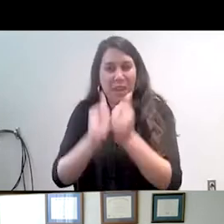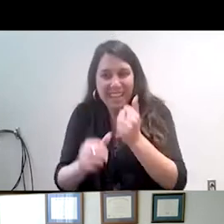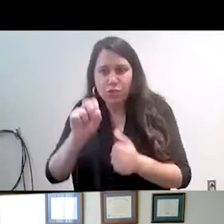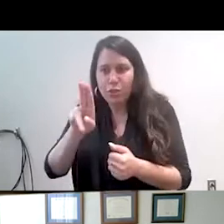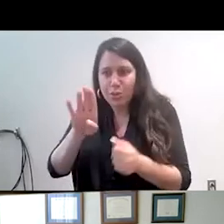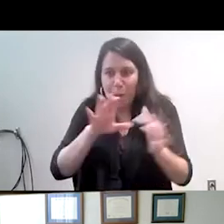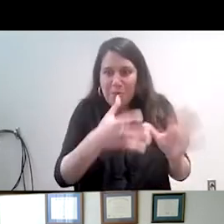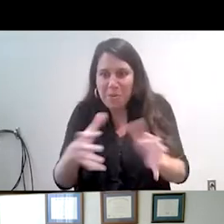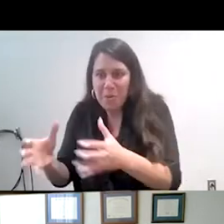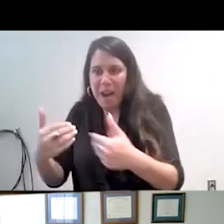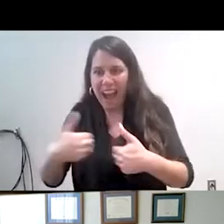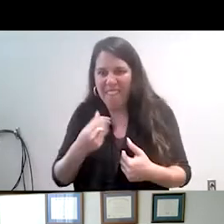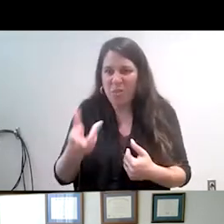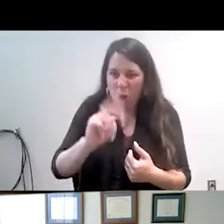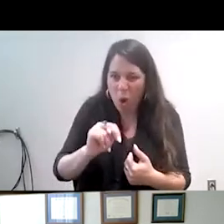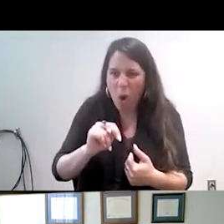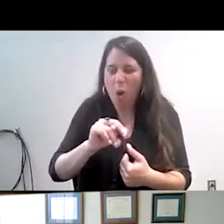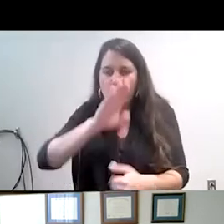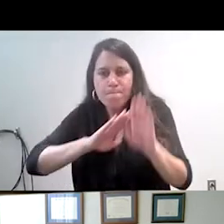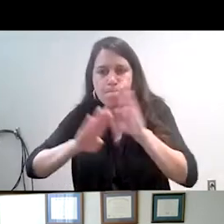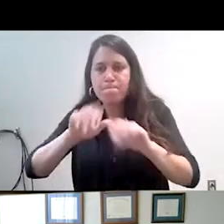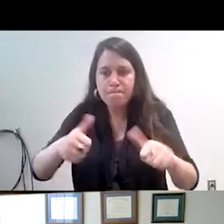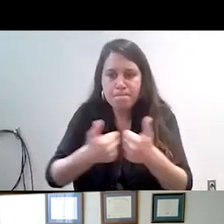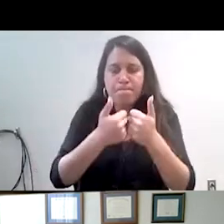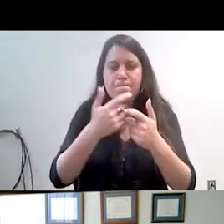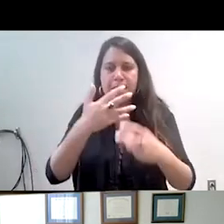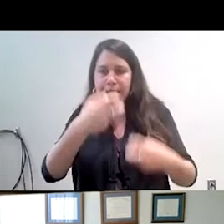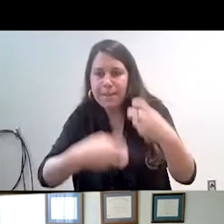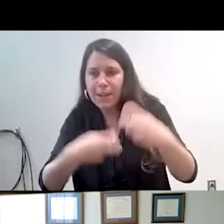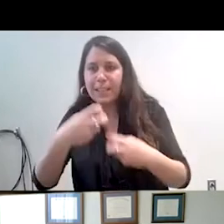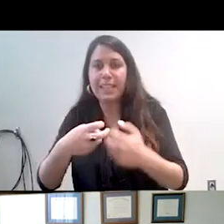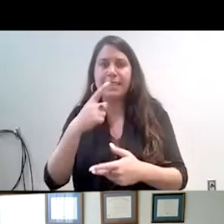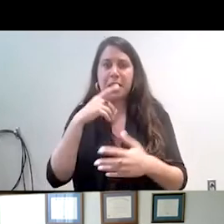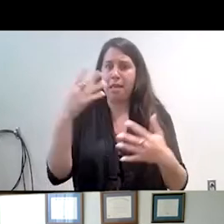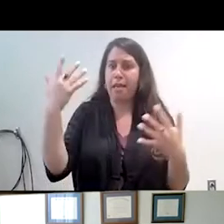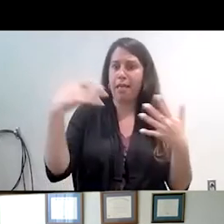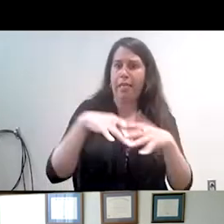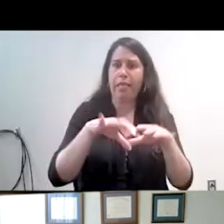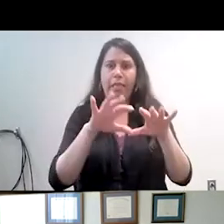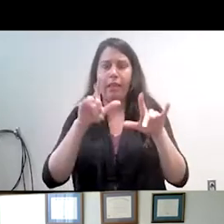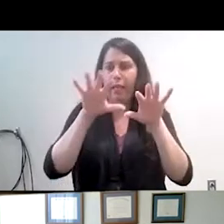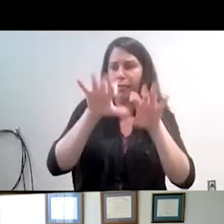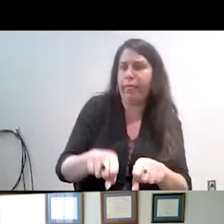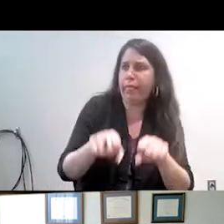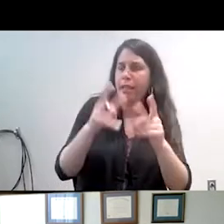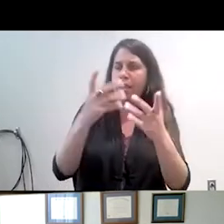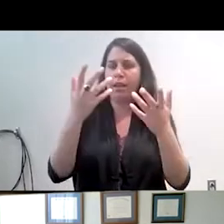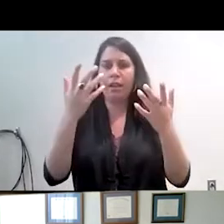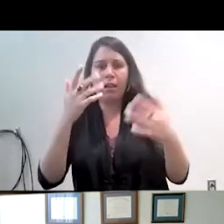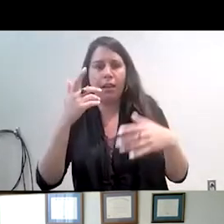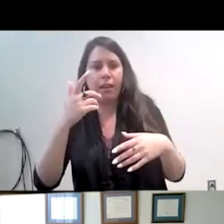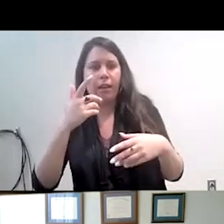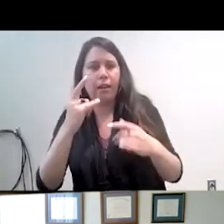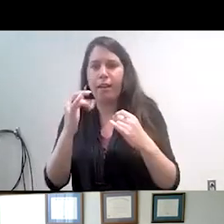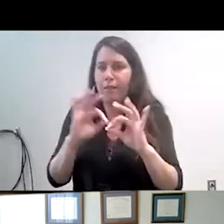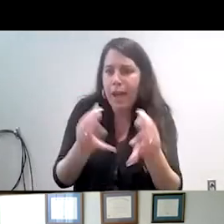faces their own unique difficulties, such as economic assimilation, dual identity, legality of their immigration.